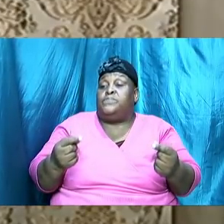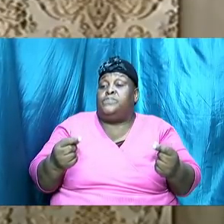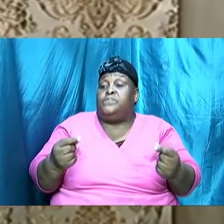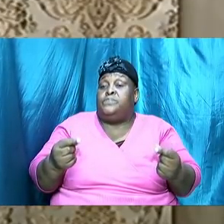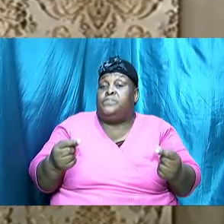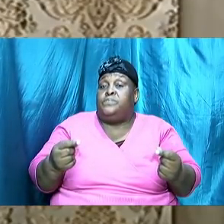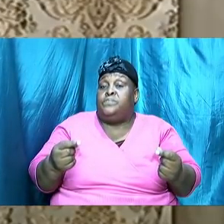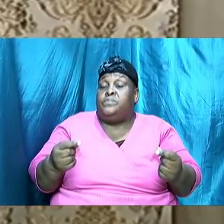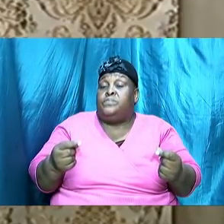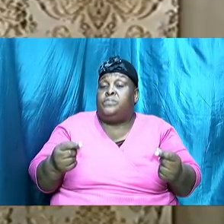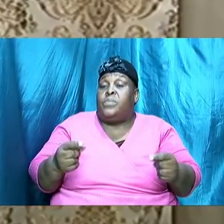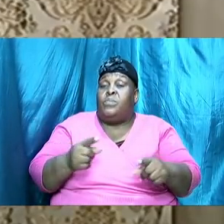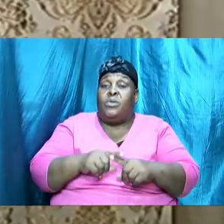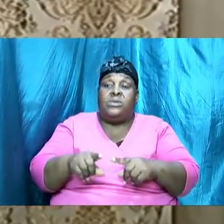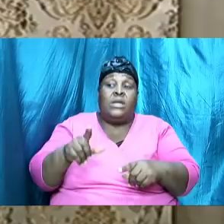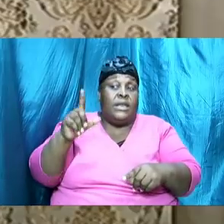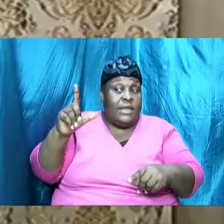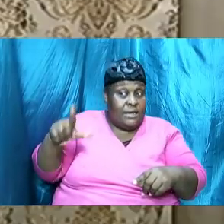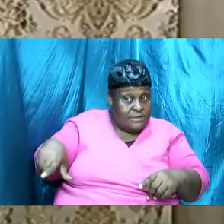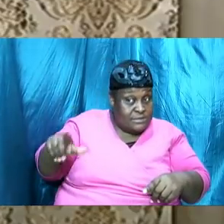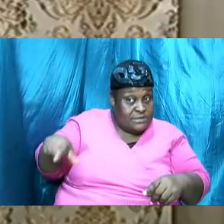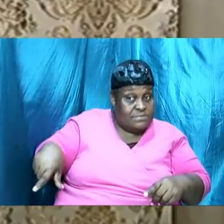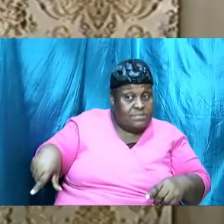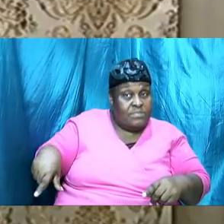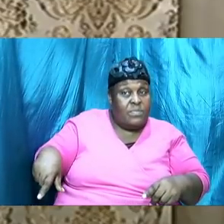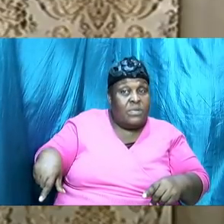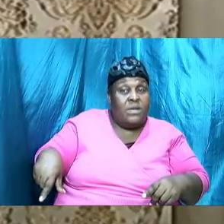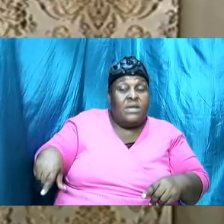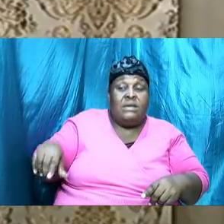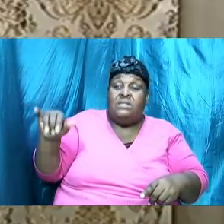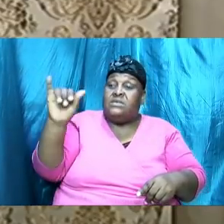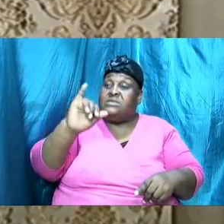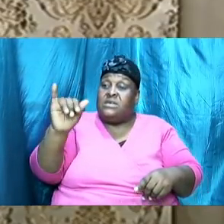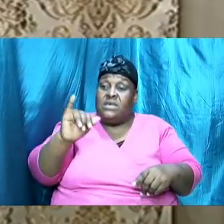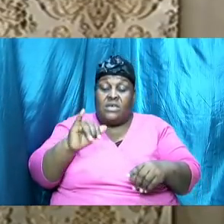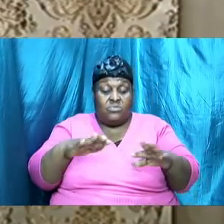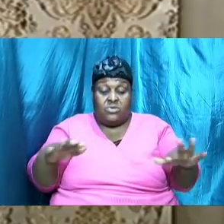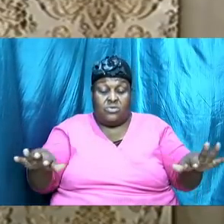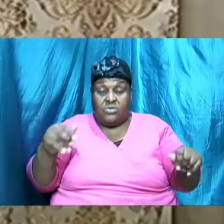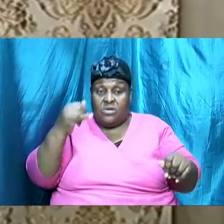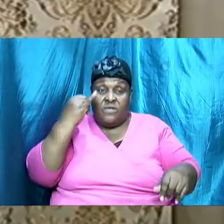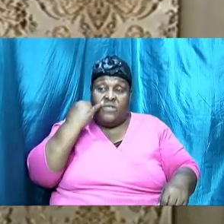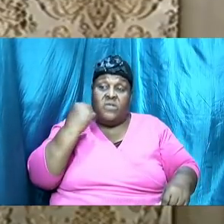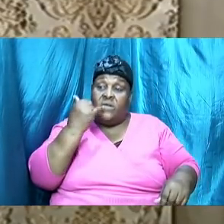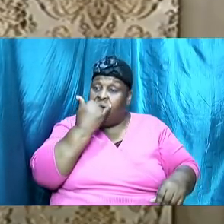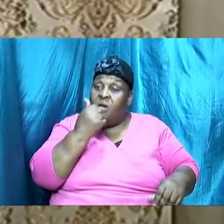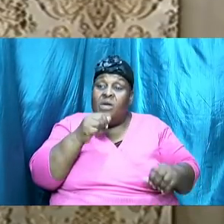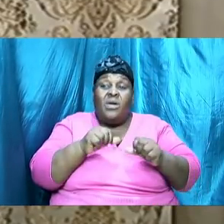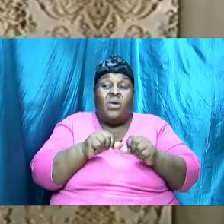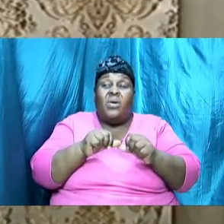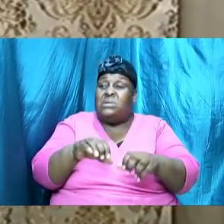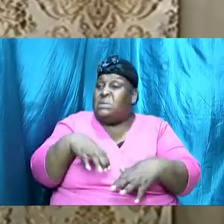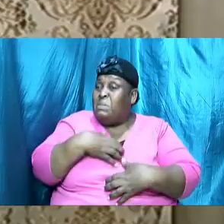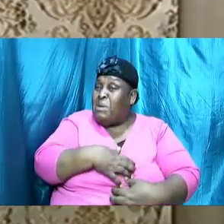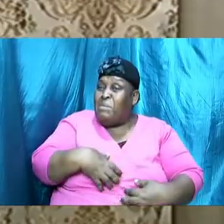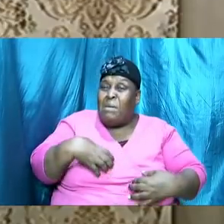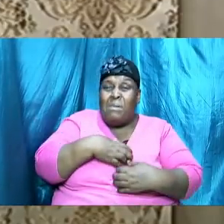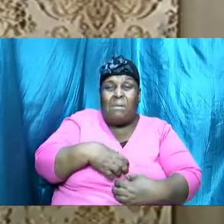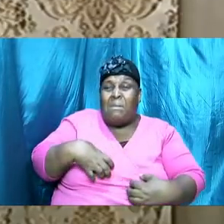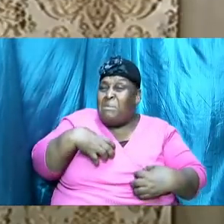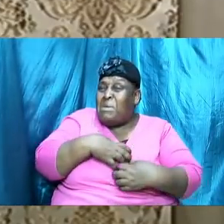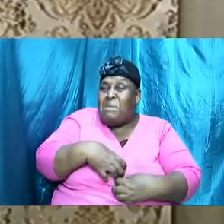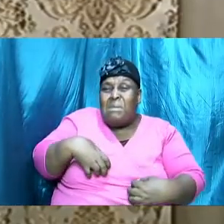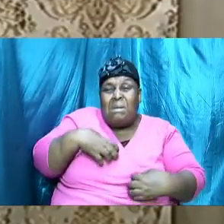but later on the same children of Israel continued to murmur when